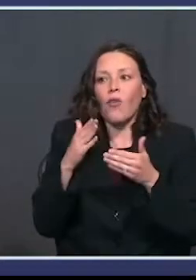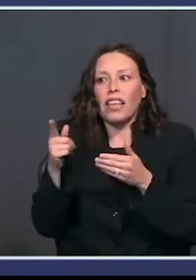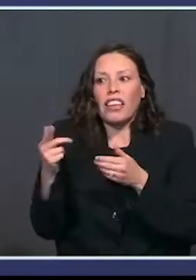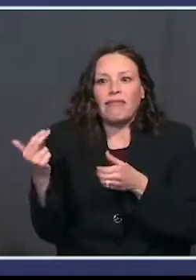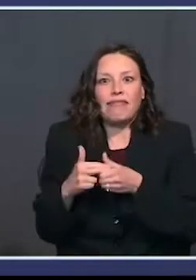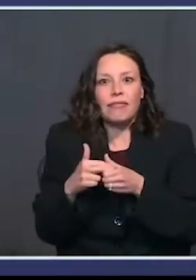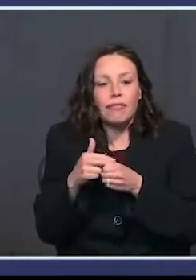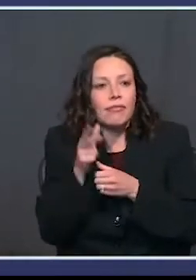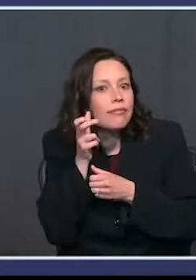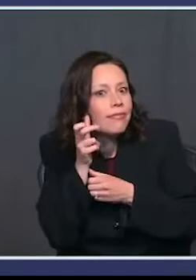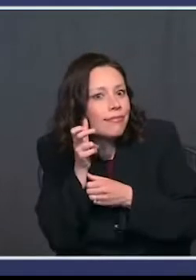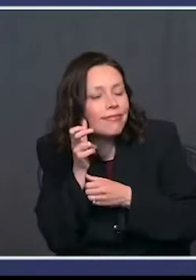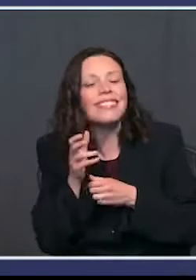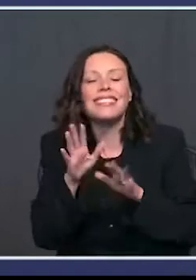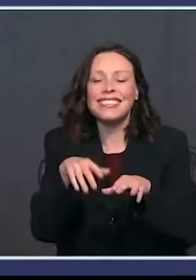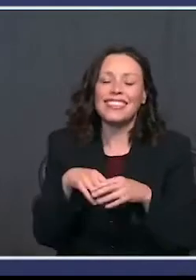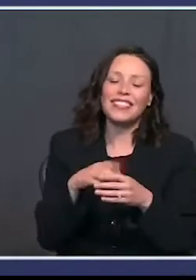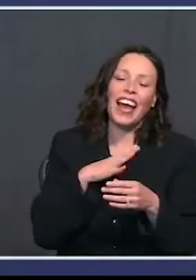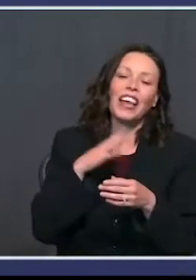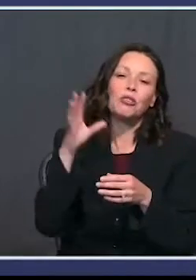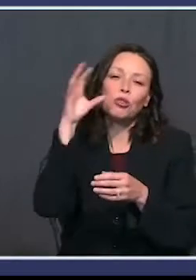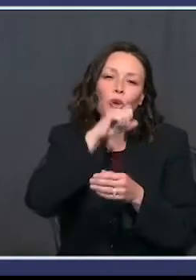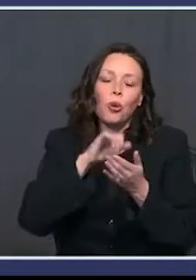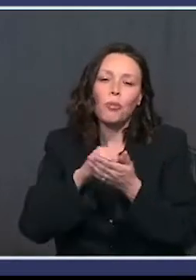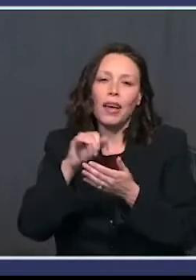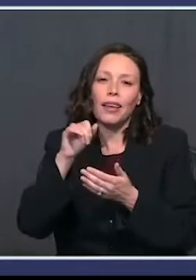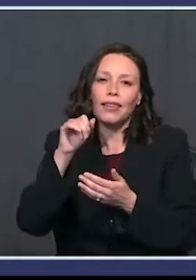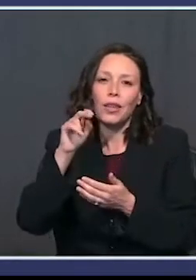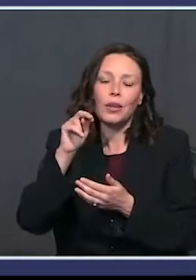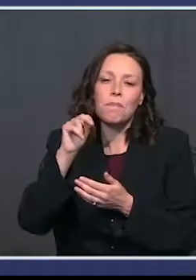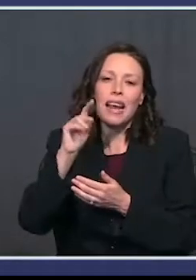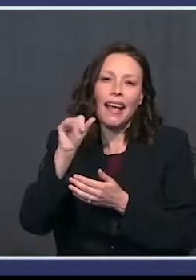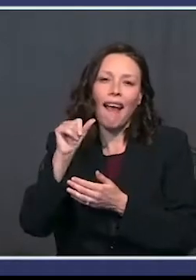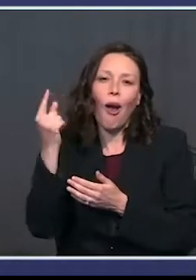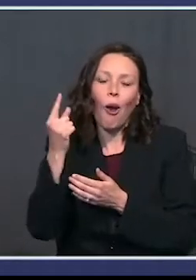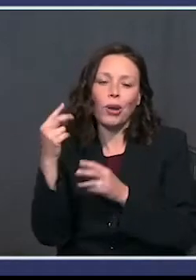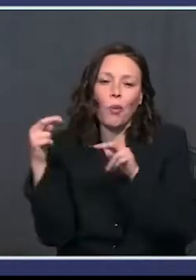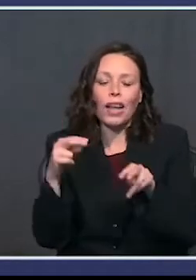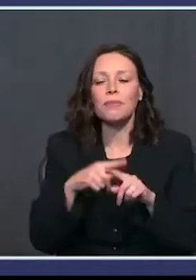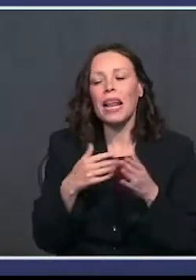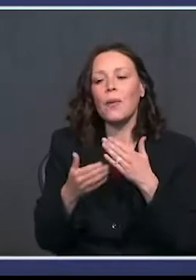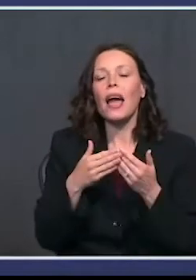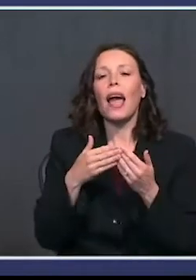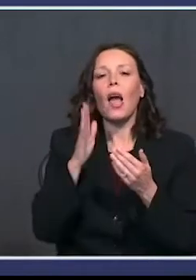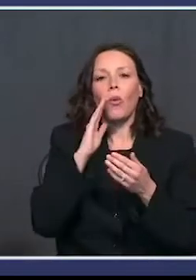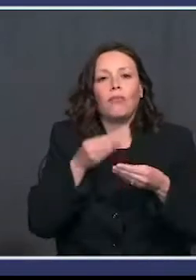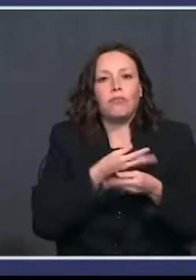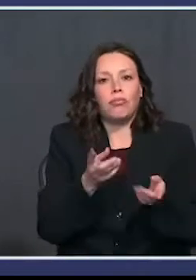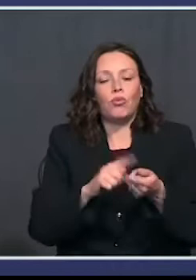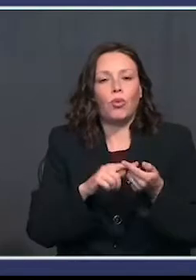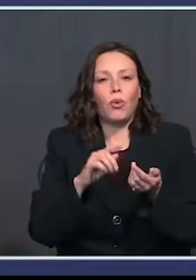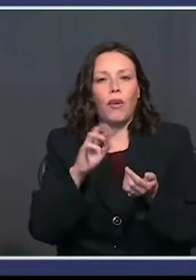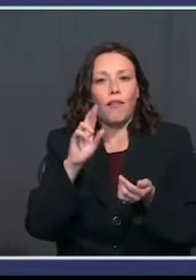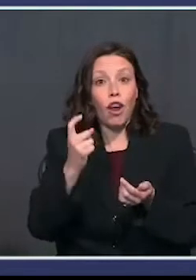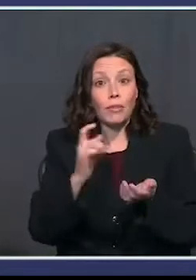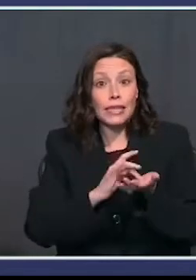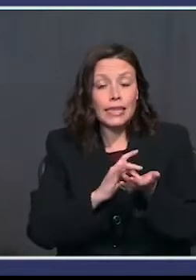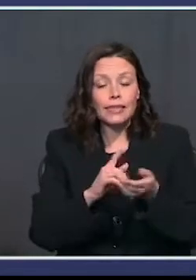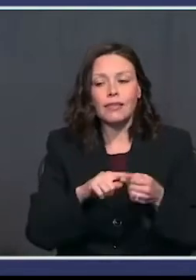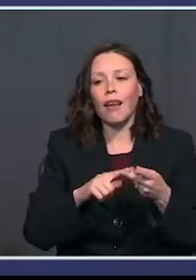but that's all right. So you assume that you always assume that, but they'll be going through pharmacies, hospitals, healthcare providers,